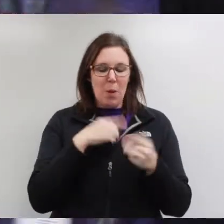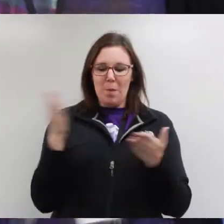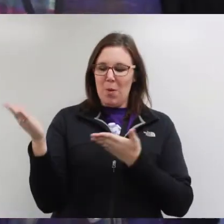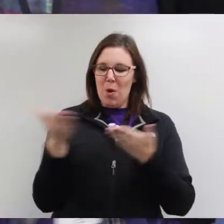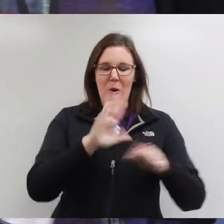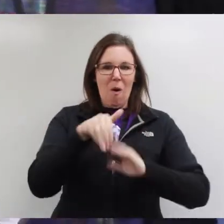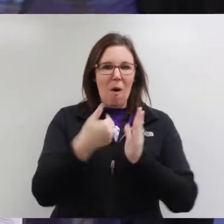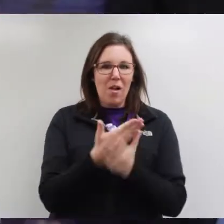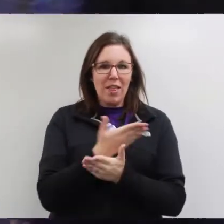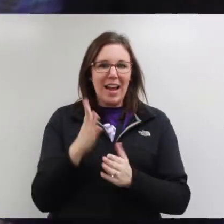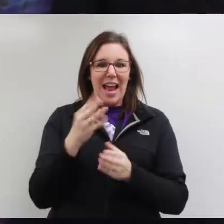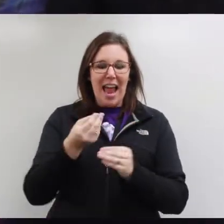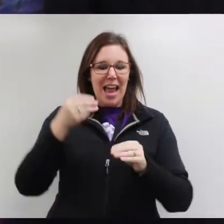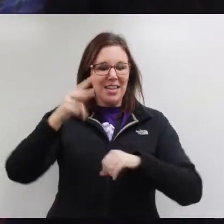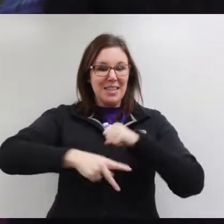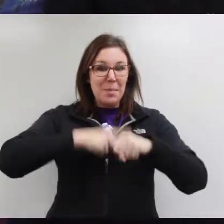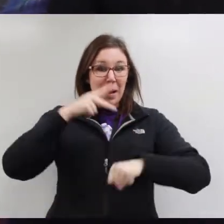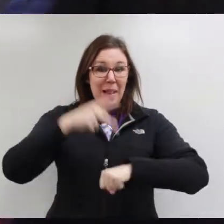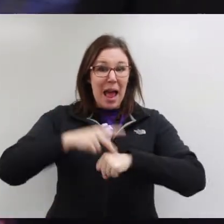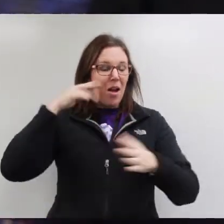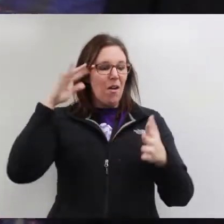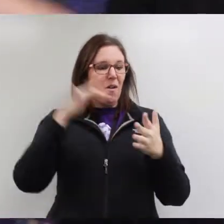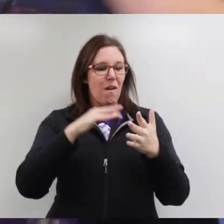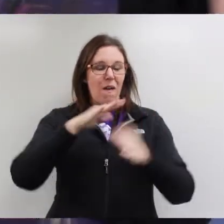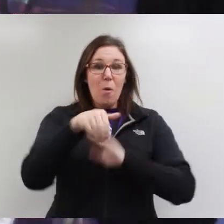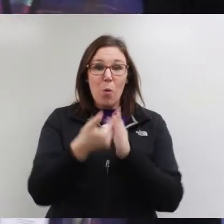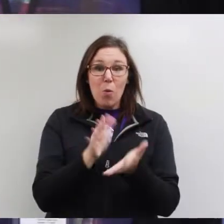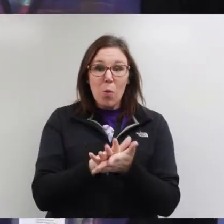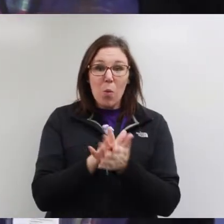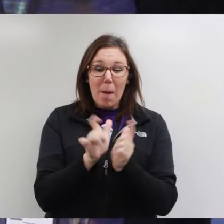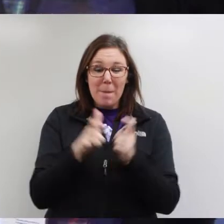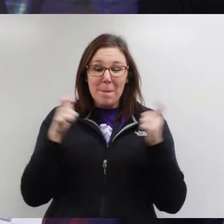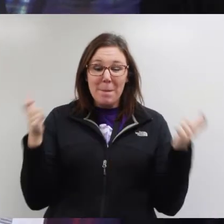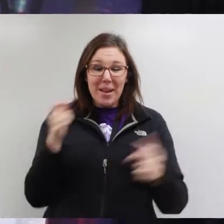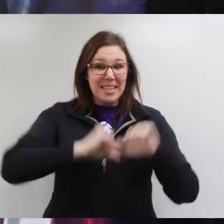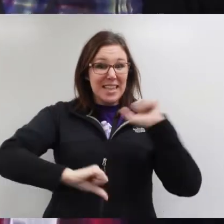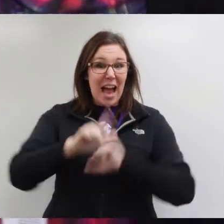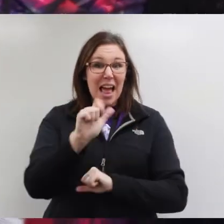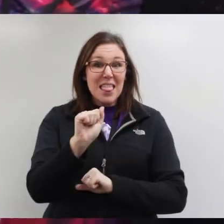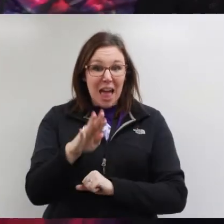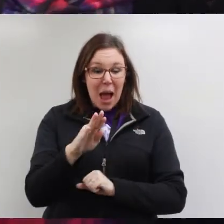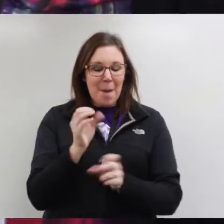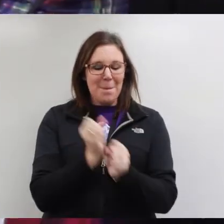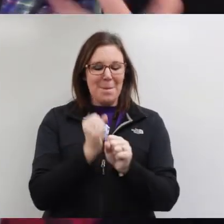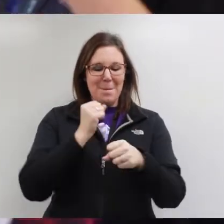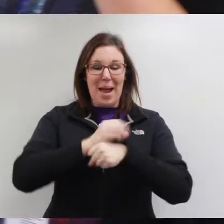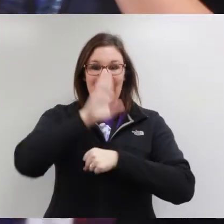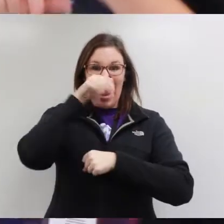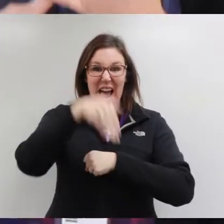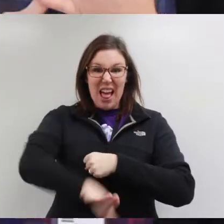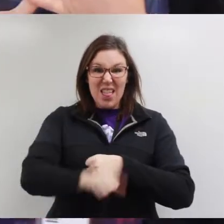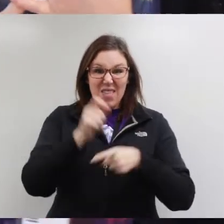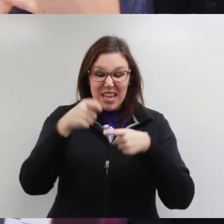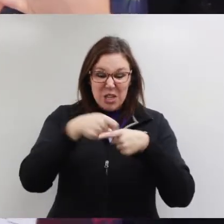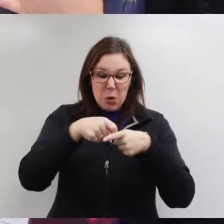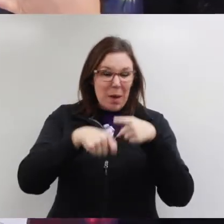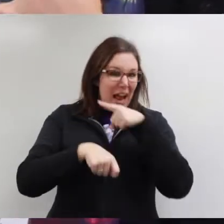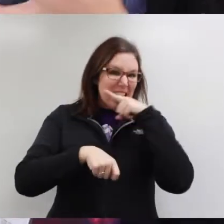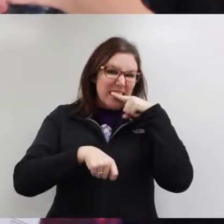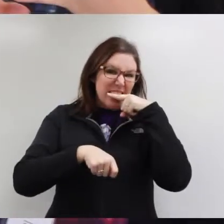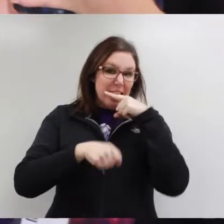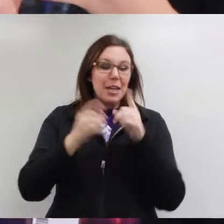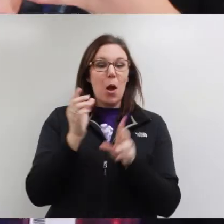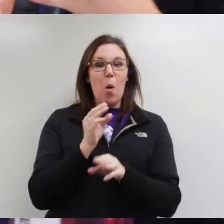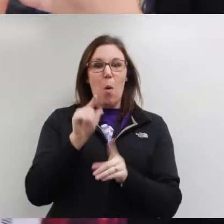They're bringing all sorts of exhibits and a planetarium. Basically, the whole school is going to be a giant science lab. We'll be making elephant toothpaste